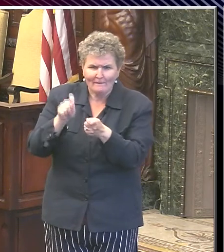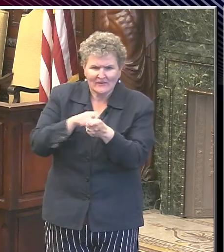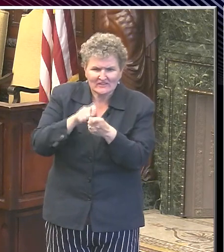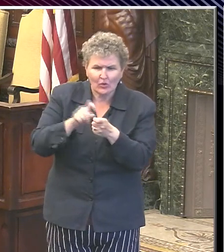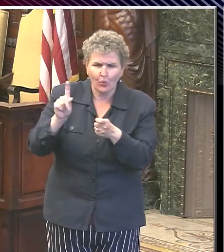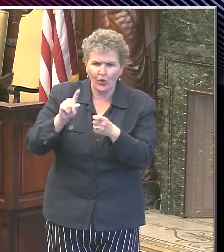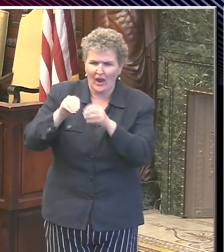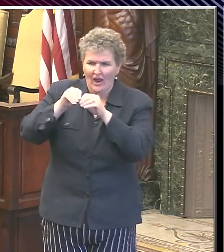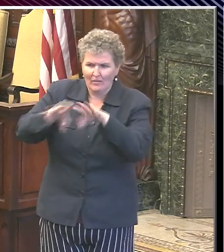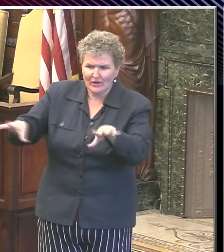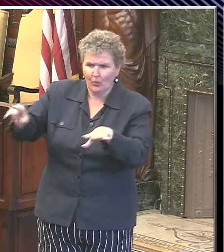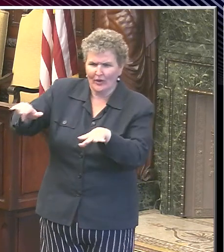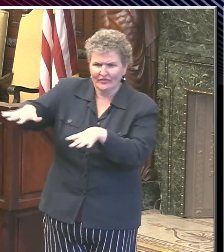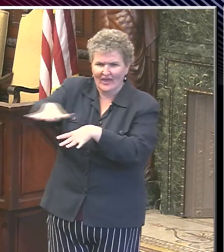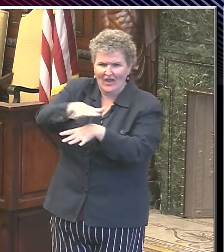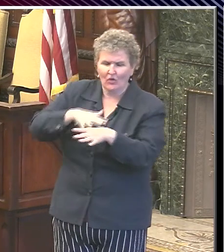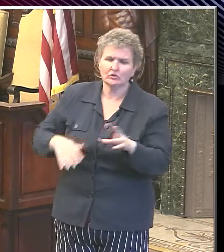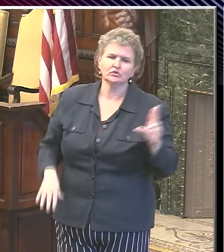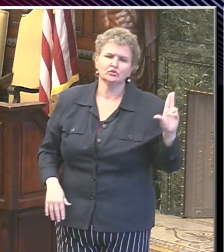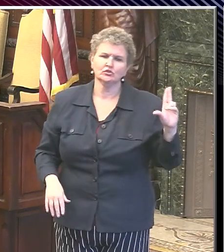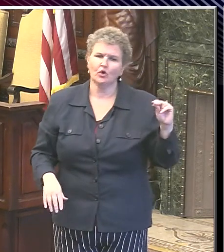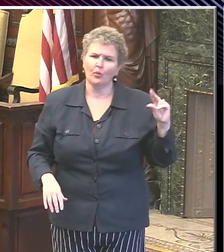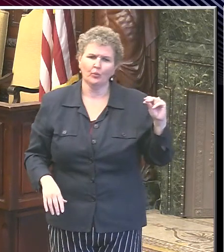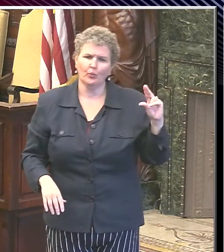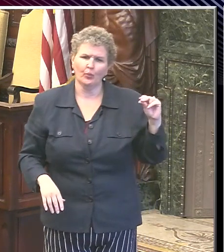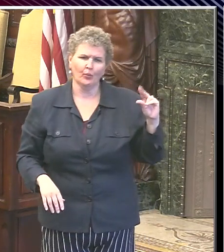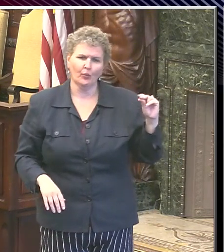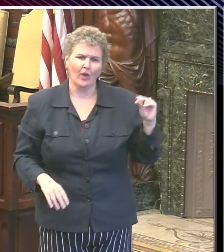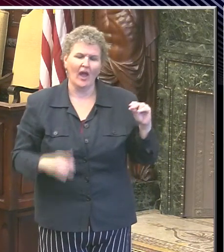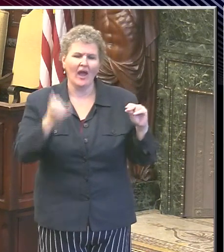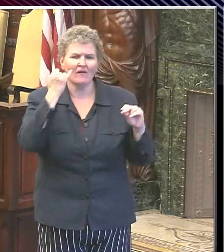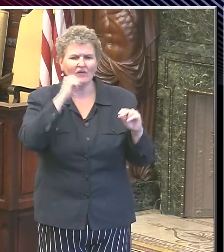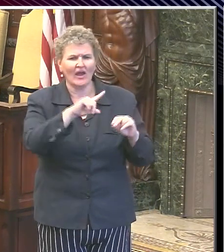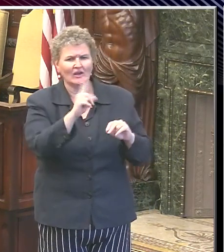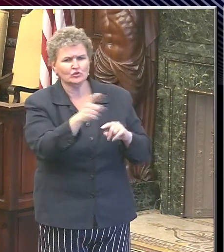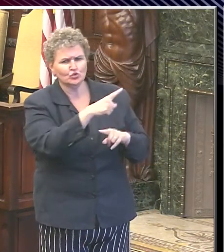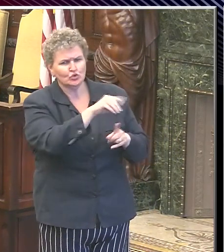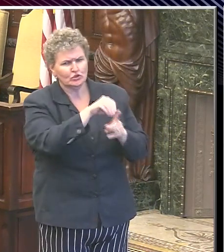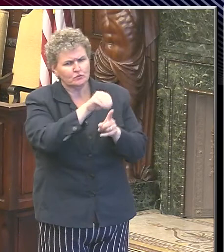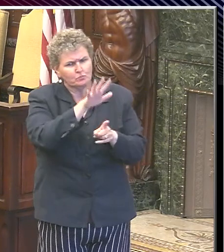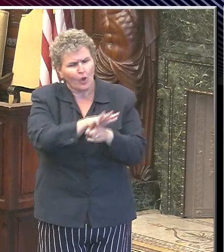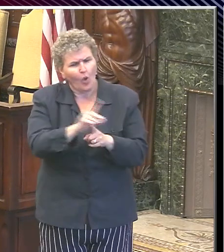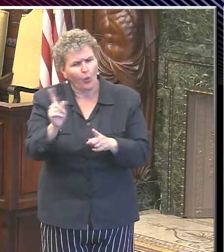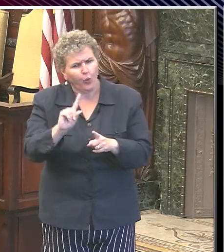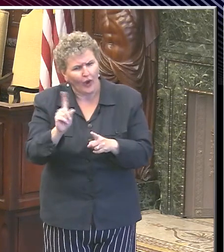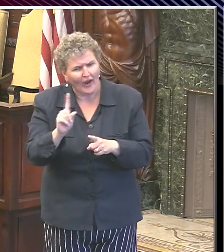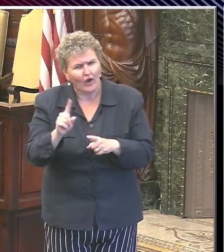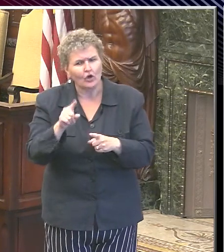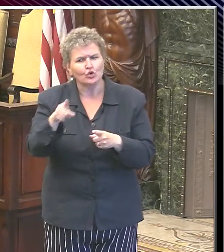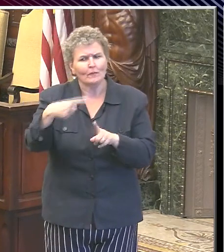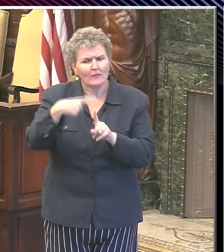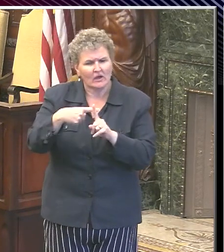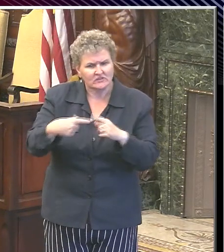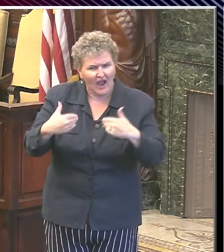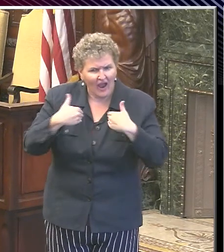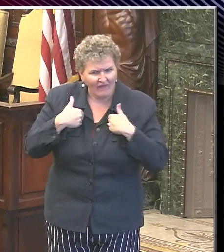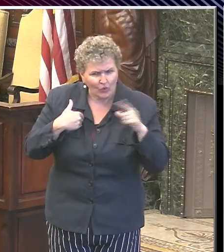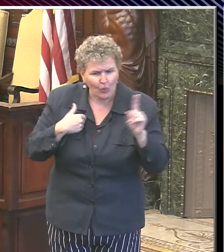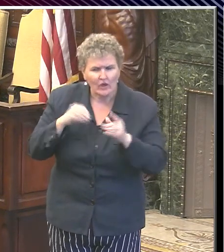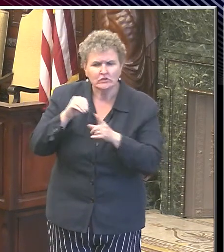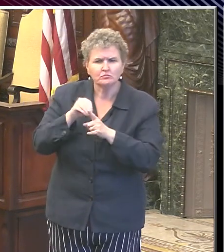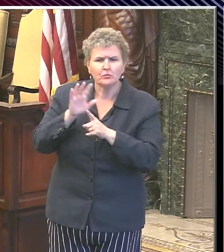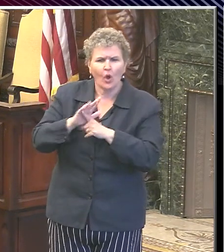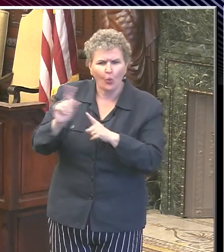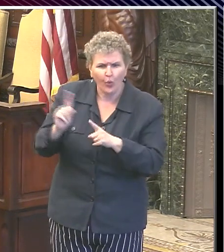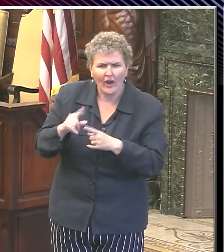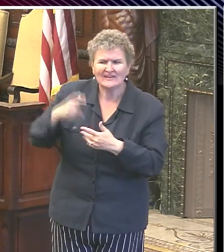at shore communities. However, when we ask where you think you were exposed and what you've done during the time period when you might have exposed, travel to the